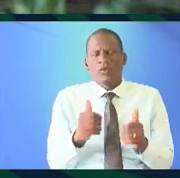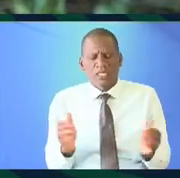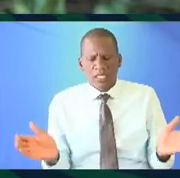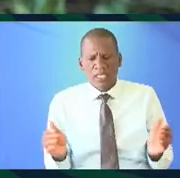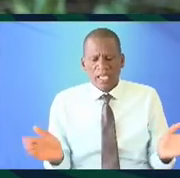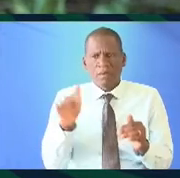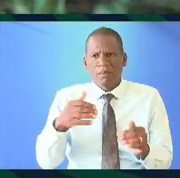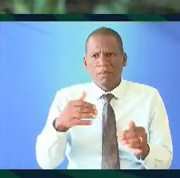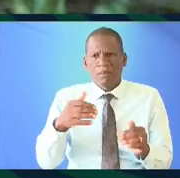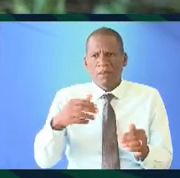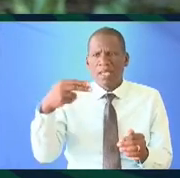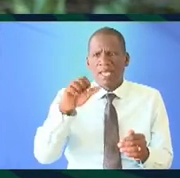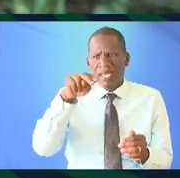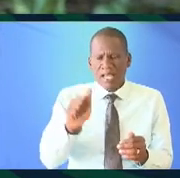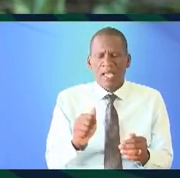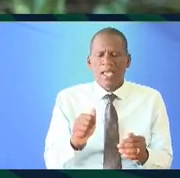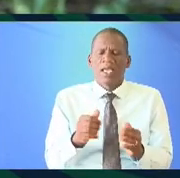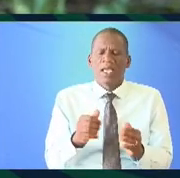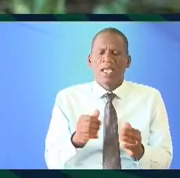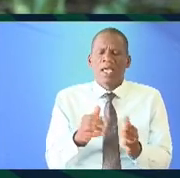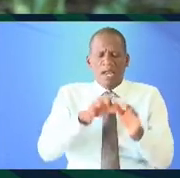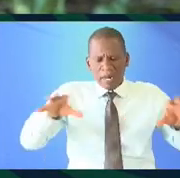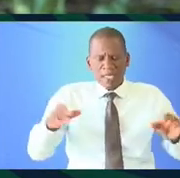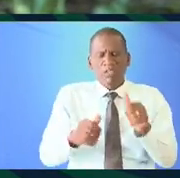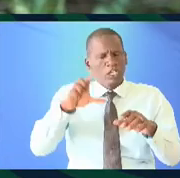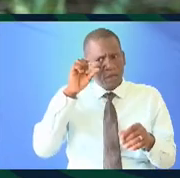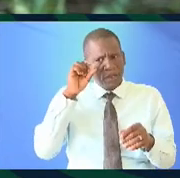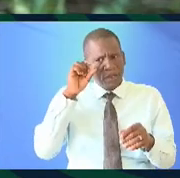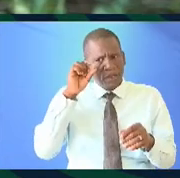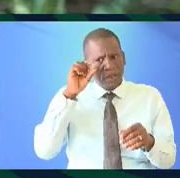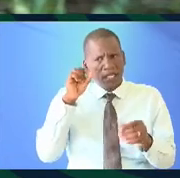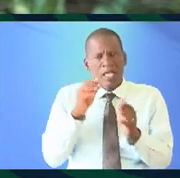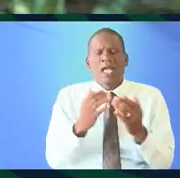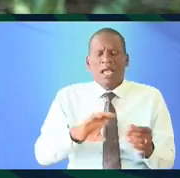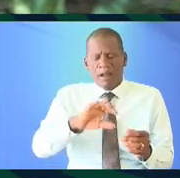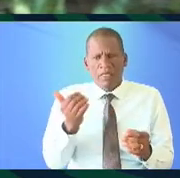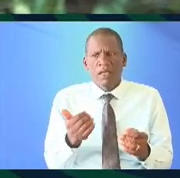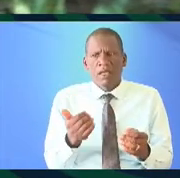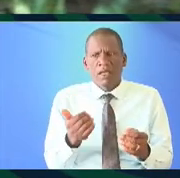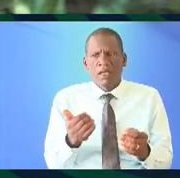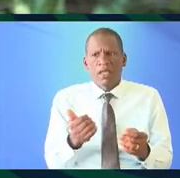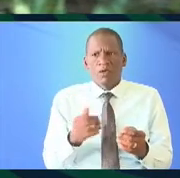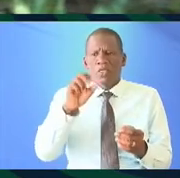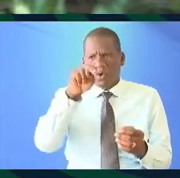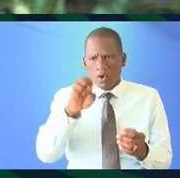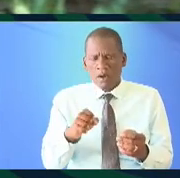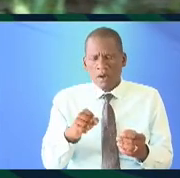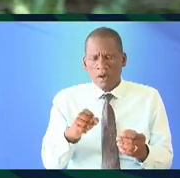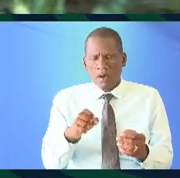by henna motifs and patterns that are found in the coast and there's one that's inspired by corn